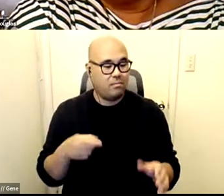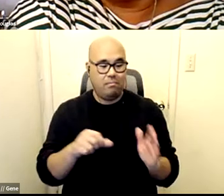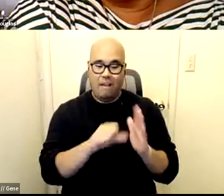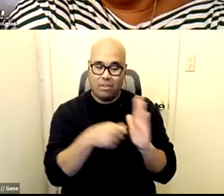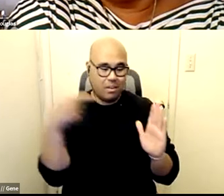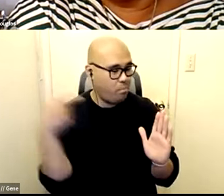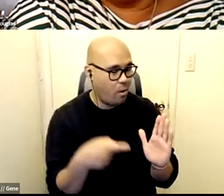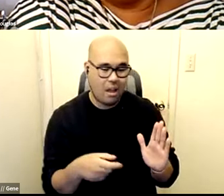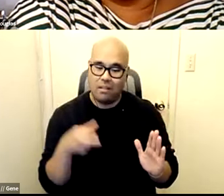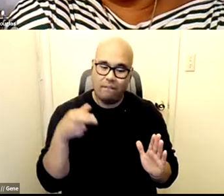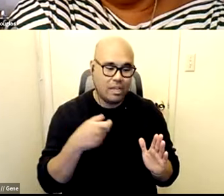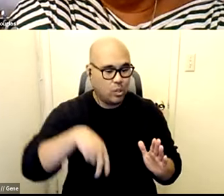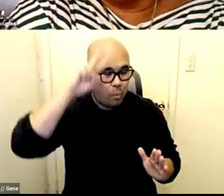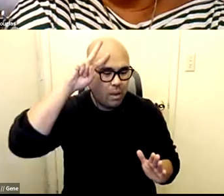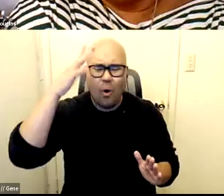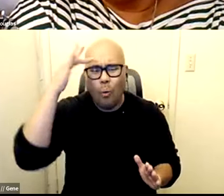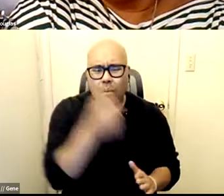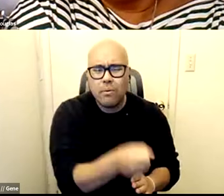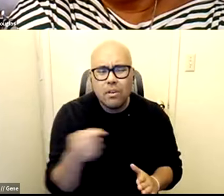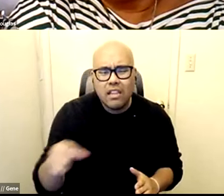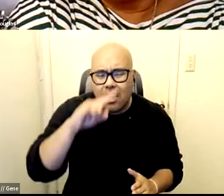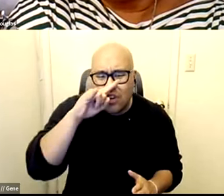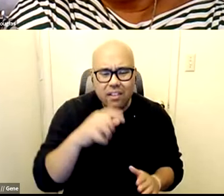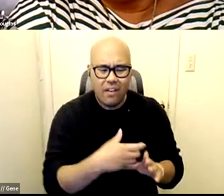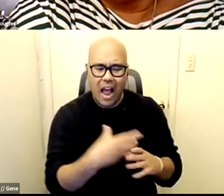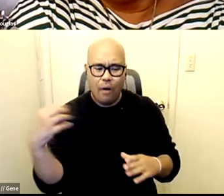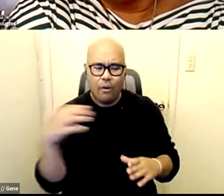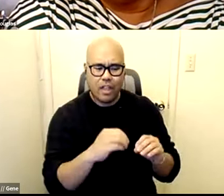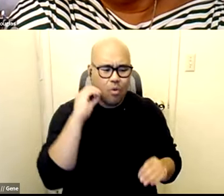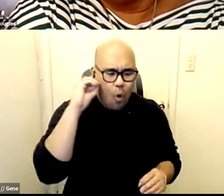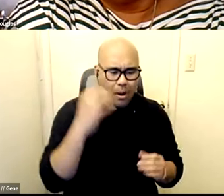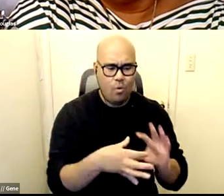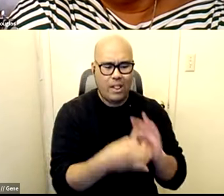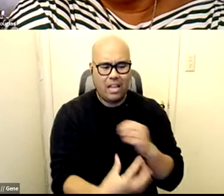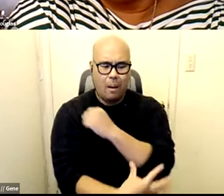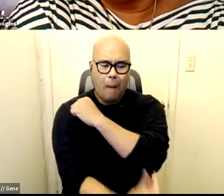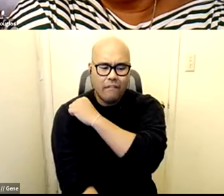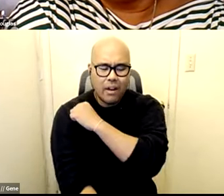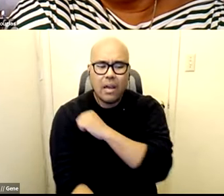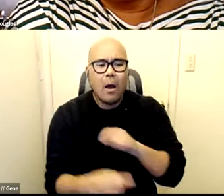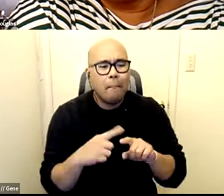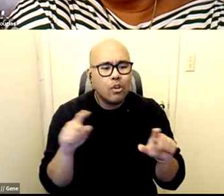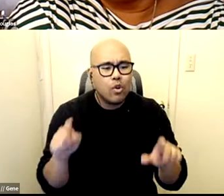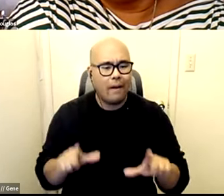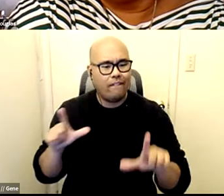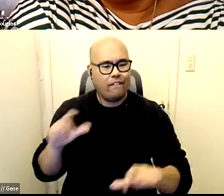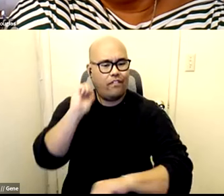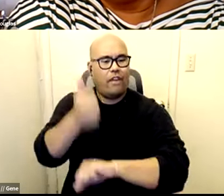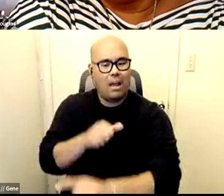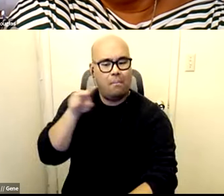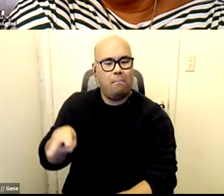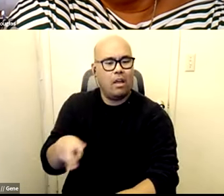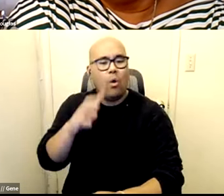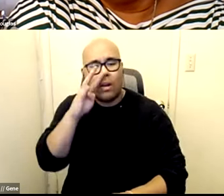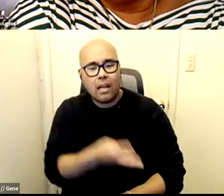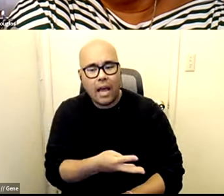like why would you take a child out of a home for a reason related to poverty that you are framing to be neglect i don't have food in the